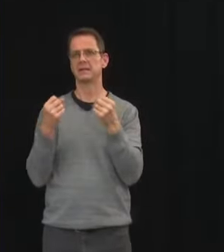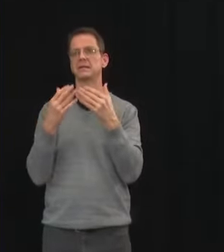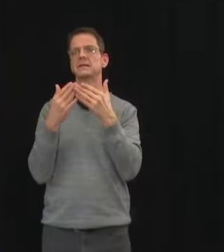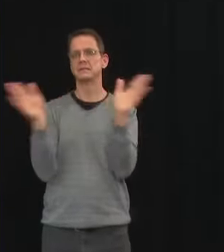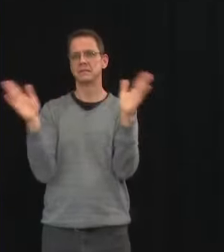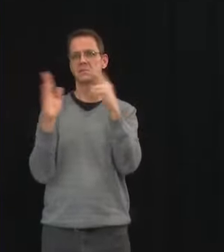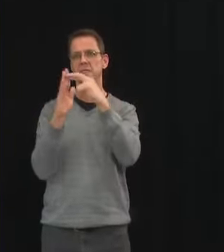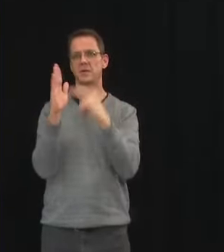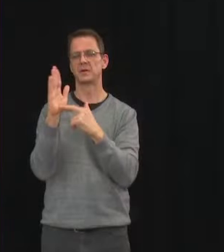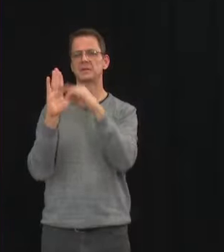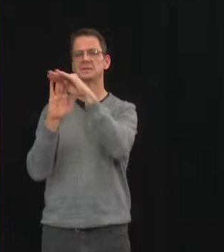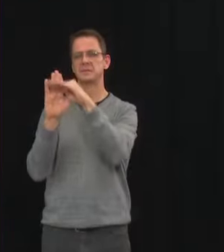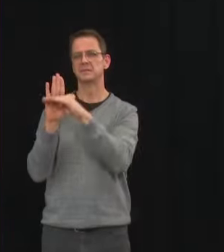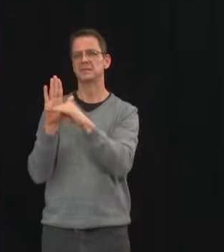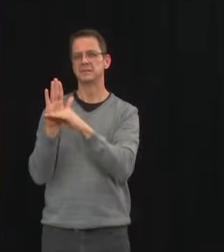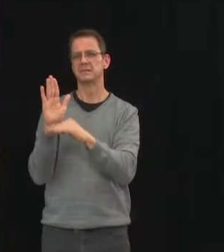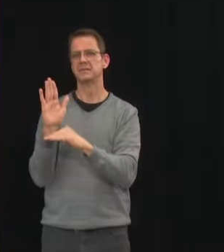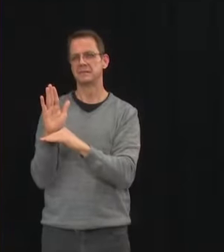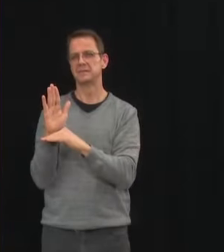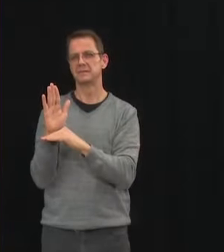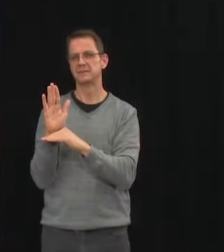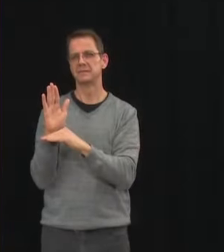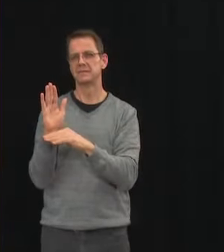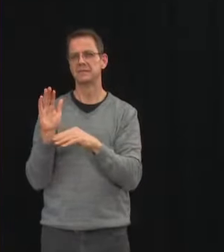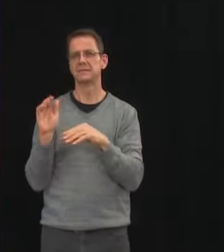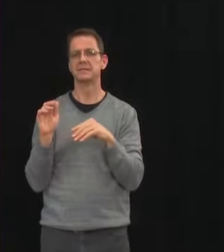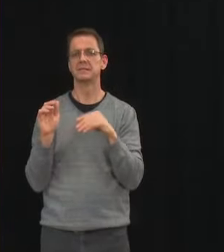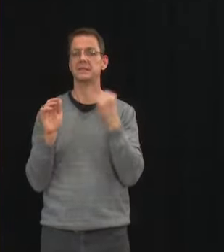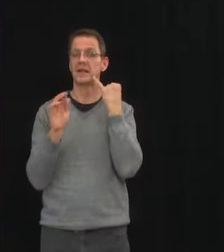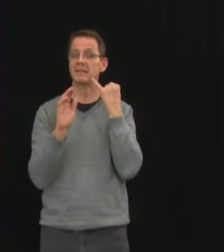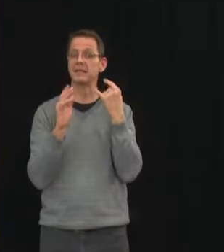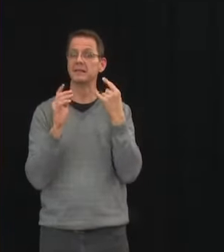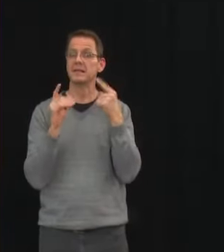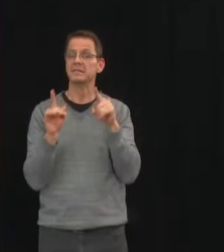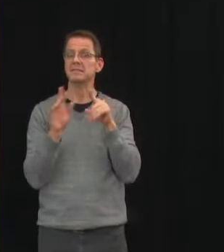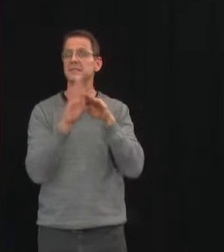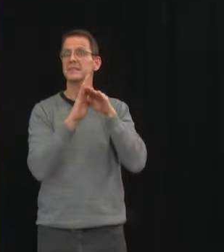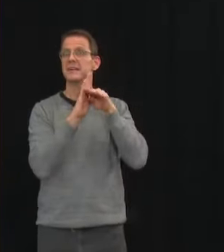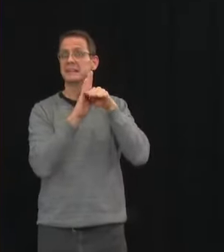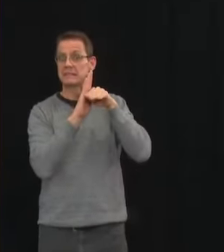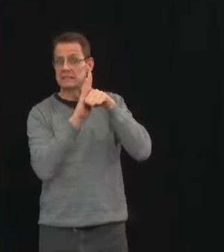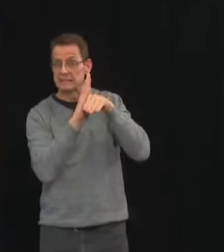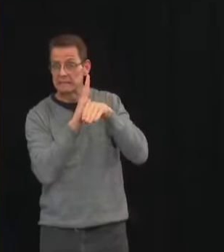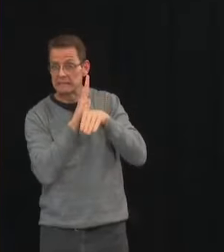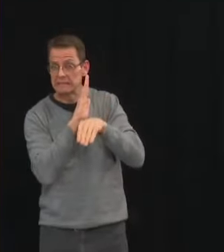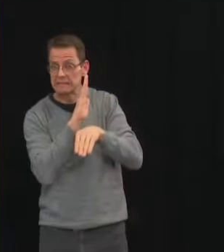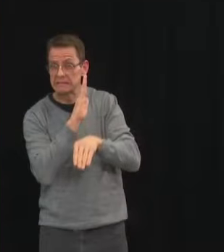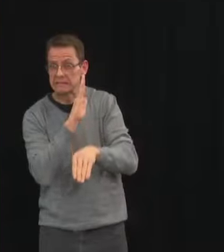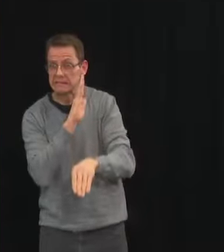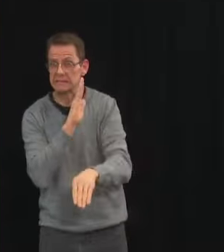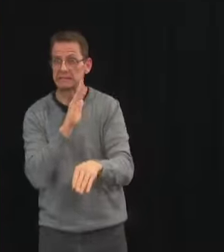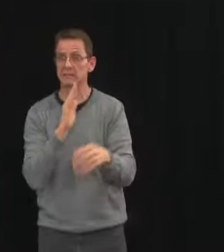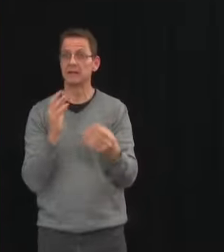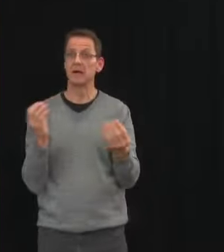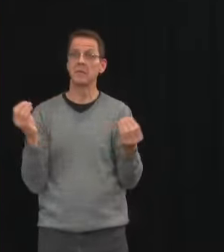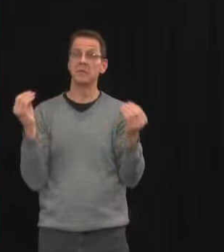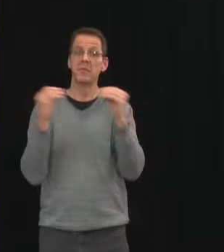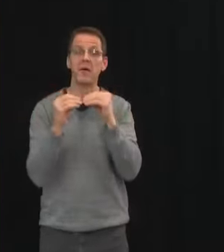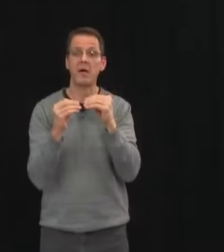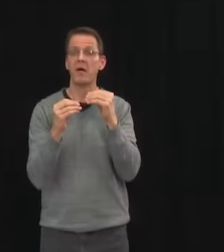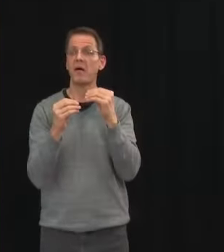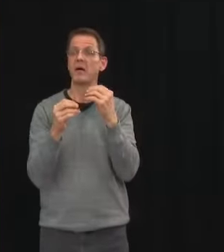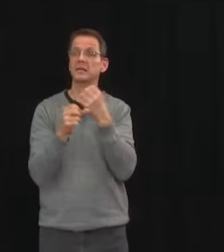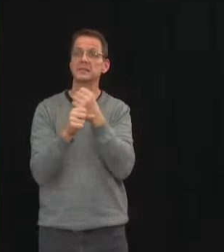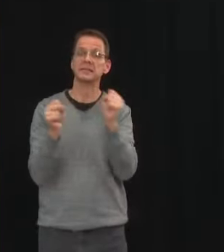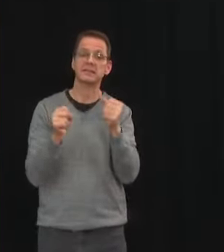that we bend the curve, the more that we can safely open up in the weeks ahead. Thank you very much. And I'll invite Dr. Hinshaw to